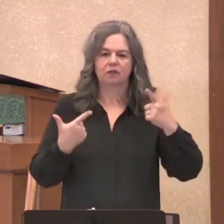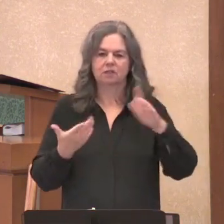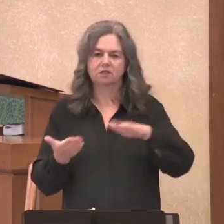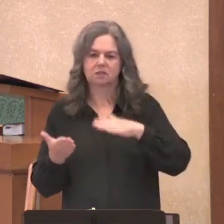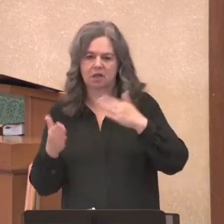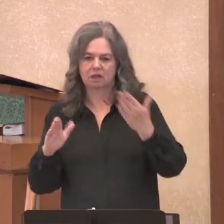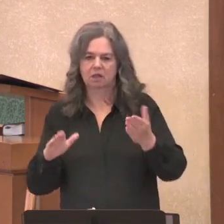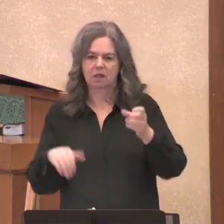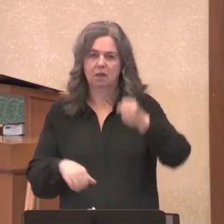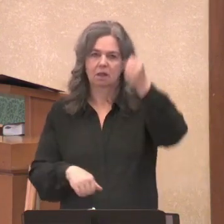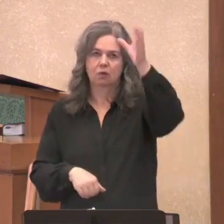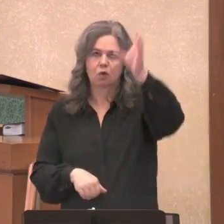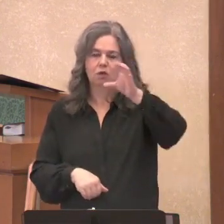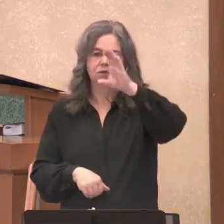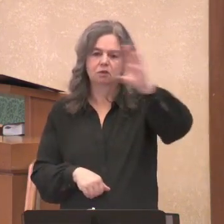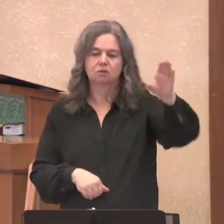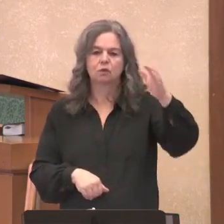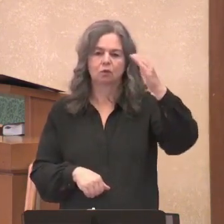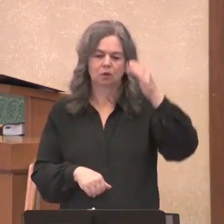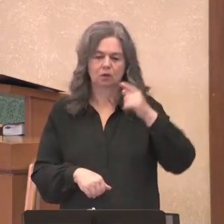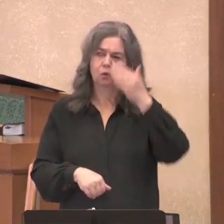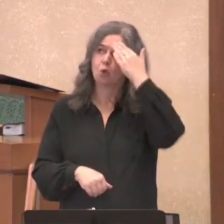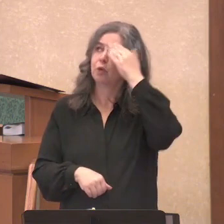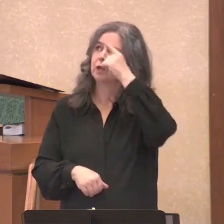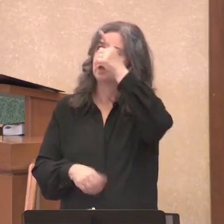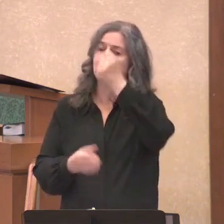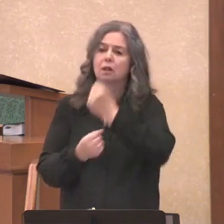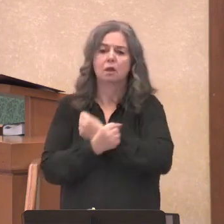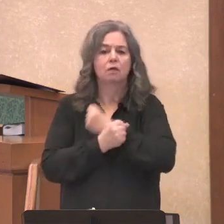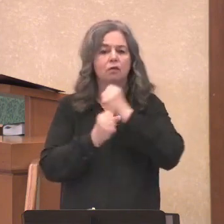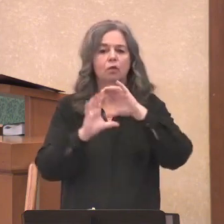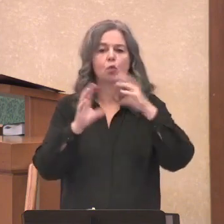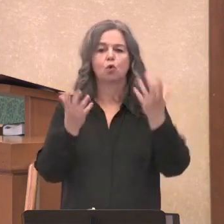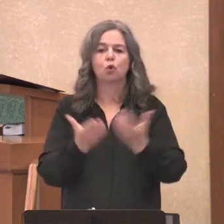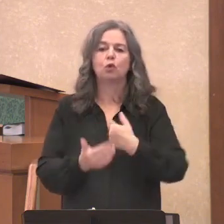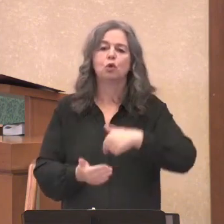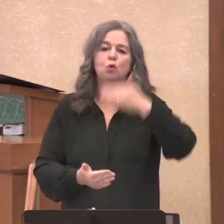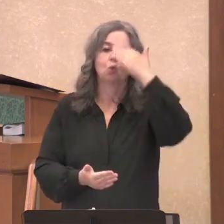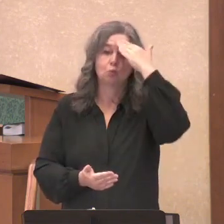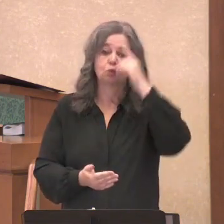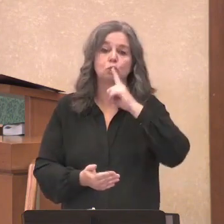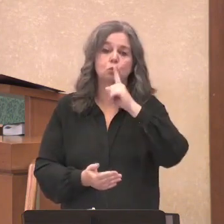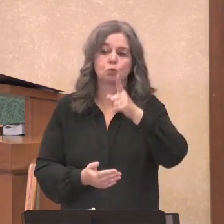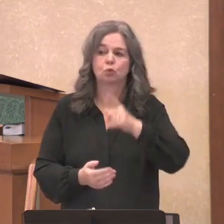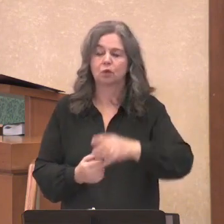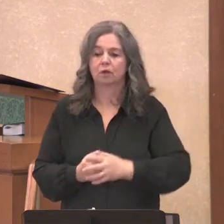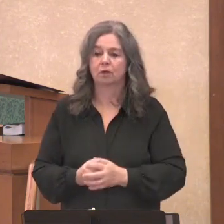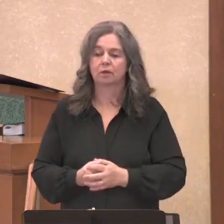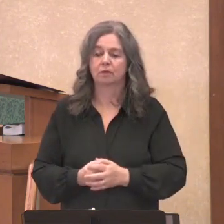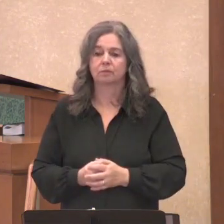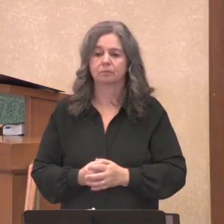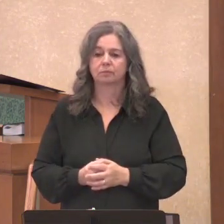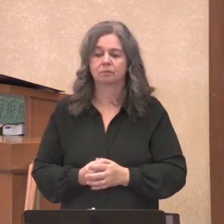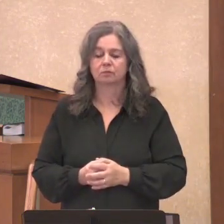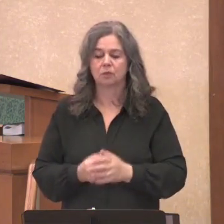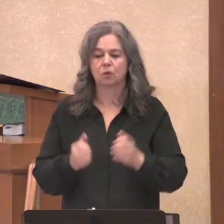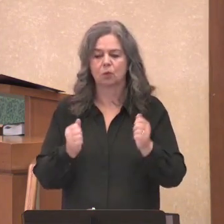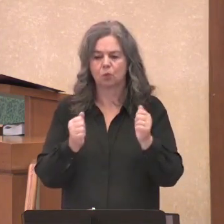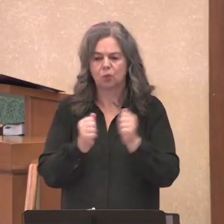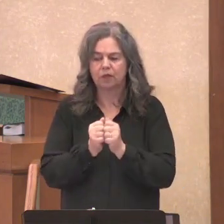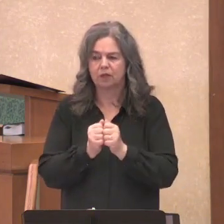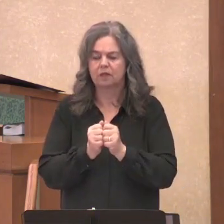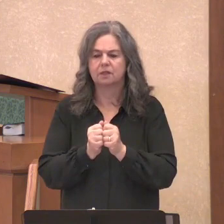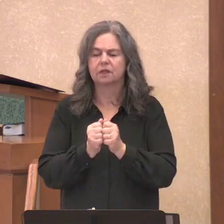the world. It makes sense to us. We know that is true. But in the context of this